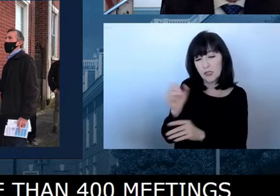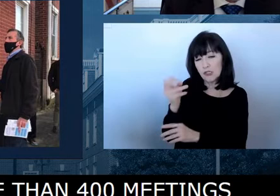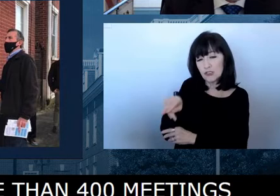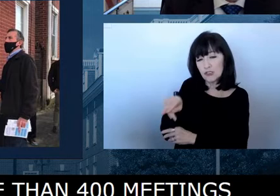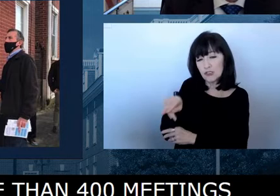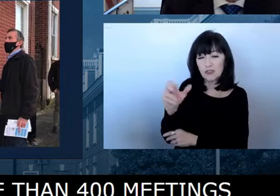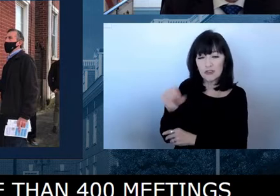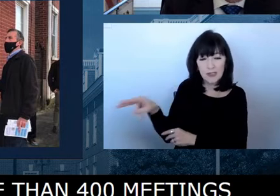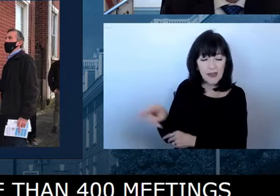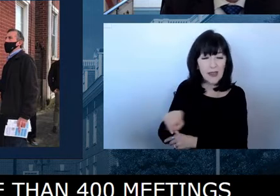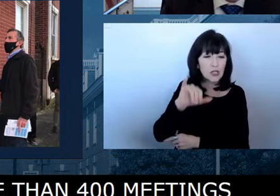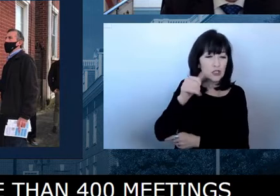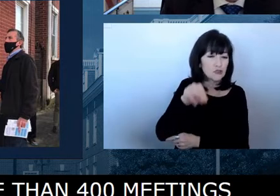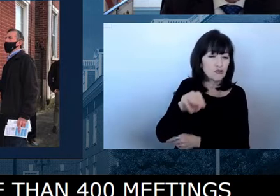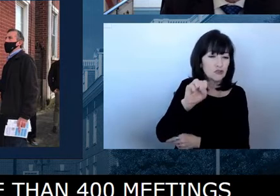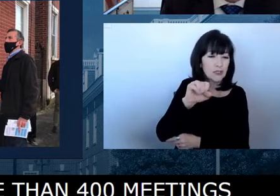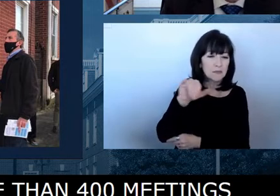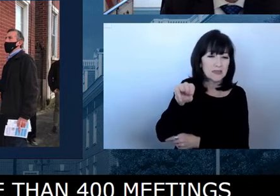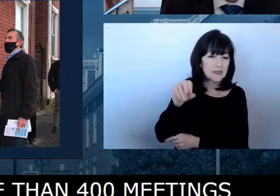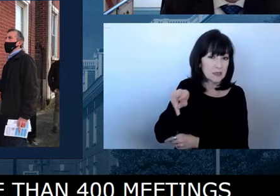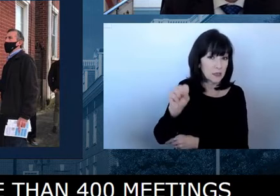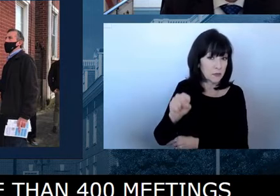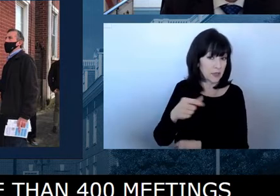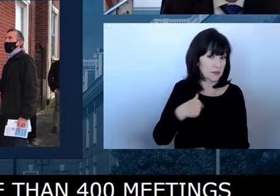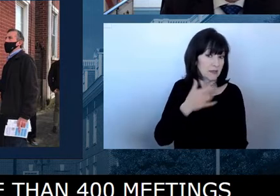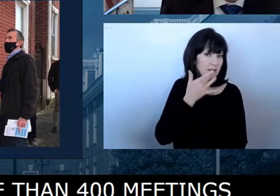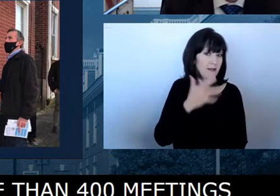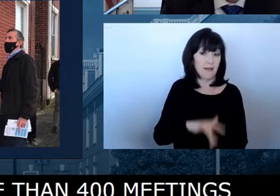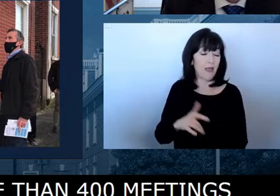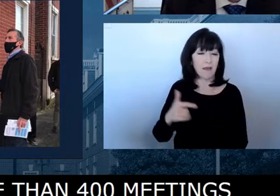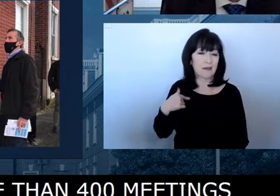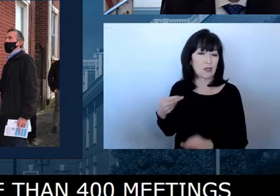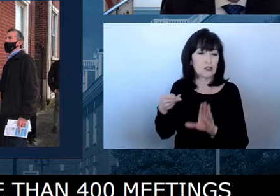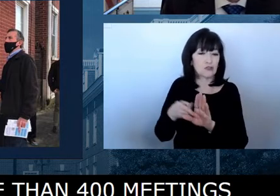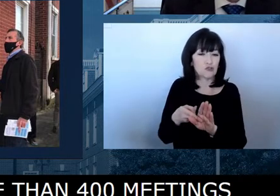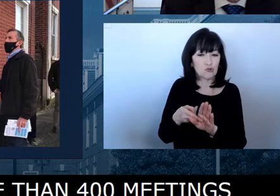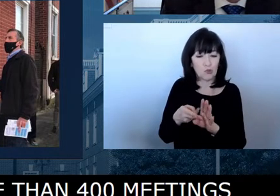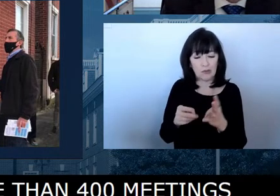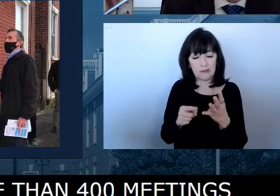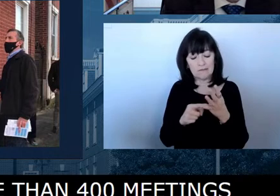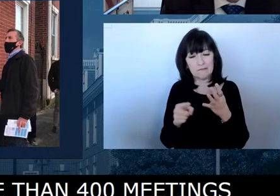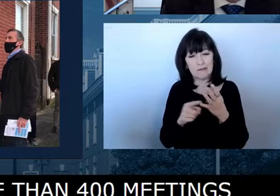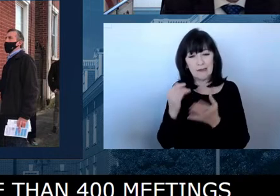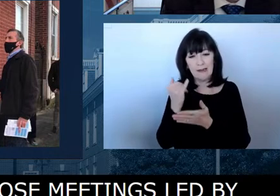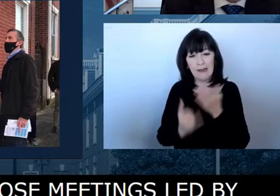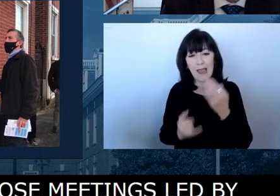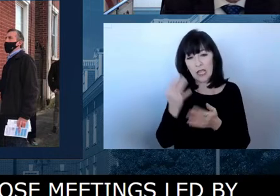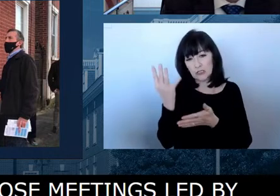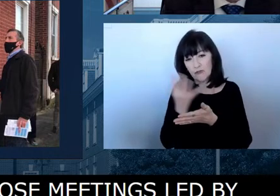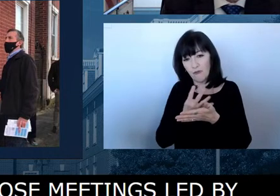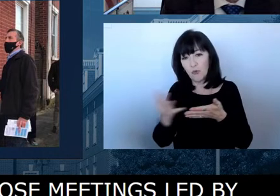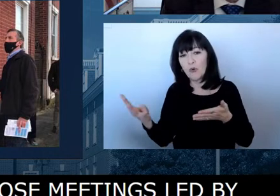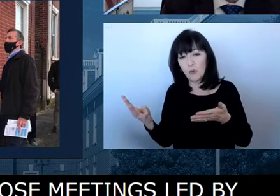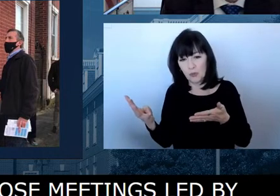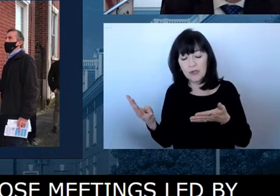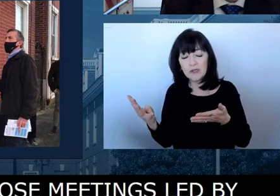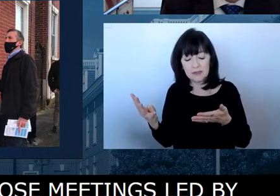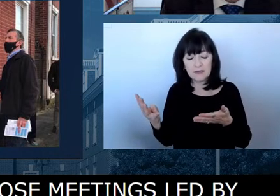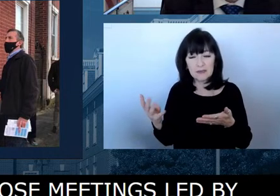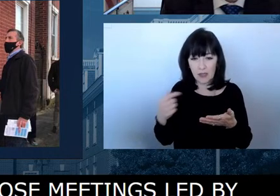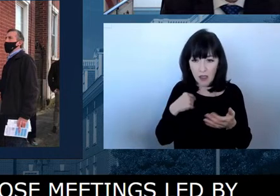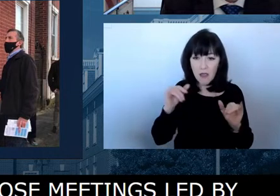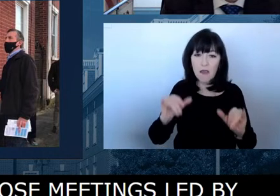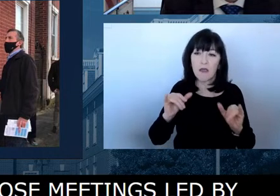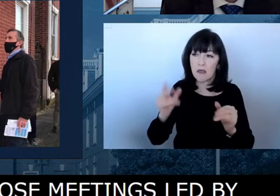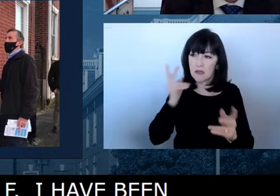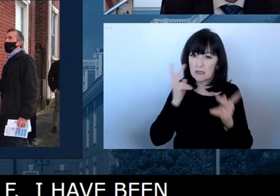Simmons and the governor himself. I've been fortunate. I've come in the last four weeks and, um, have had the pleasure of seeing the fruits of